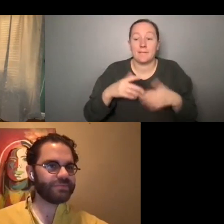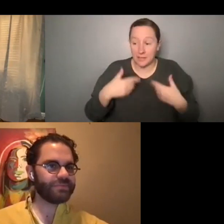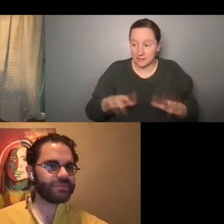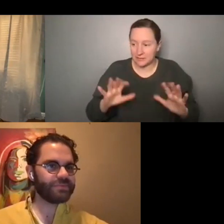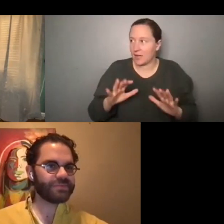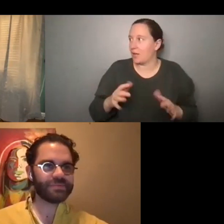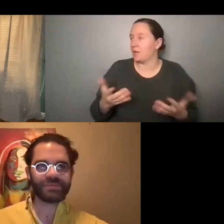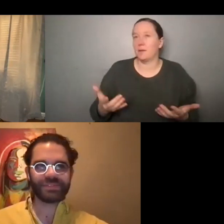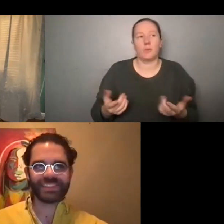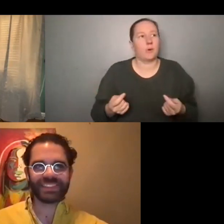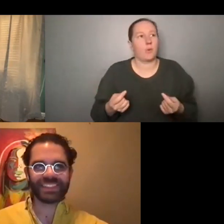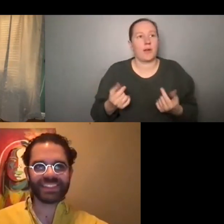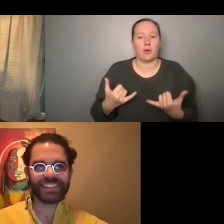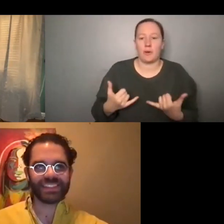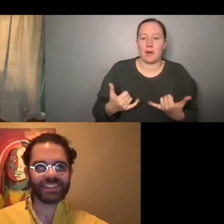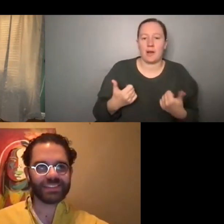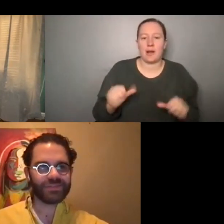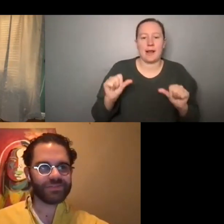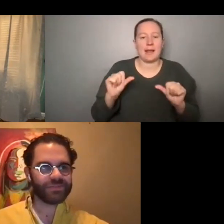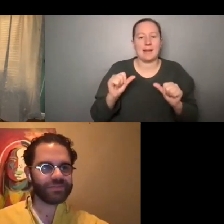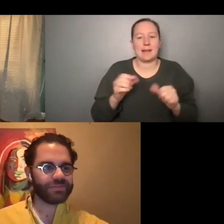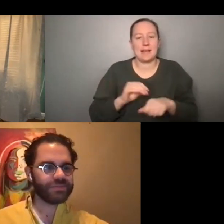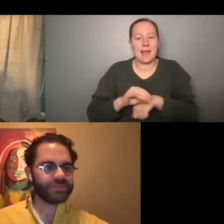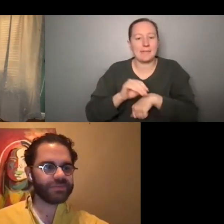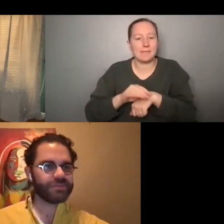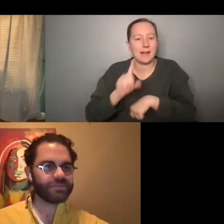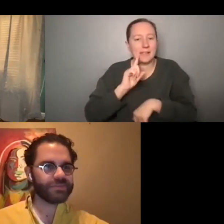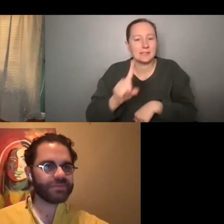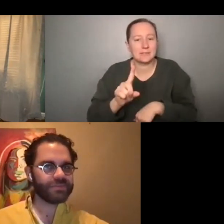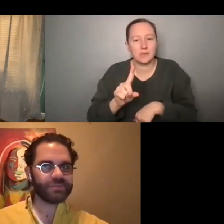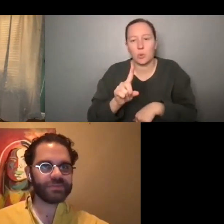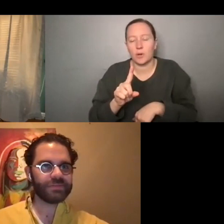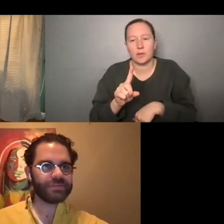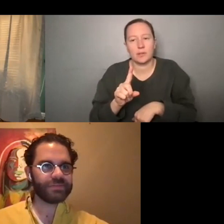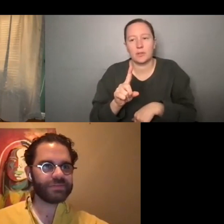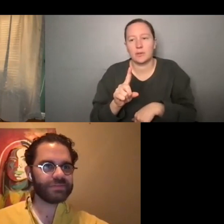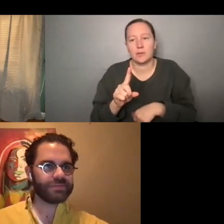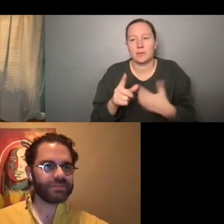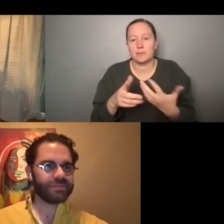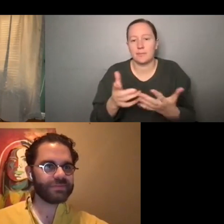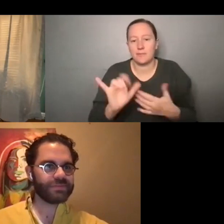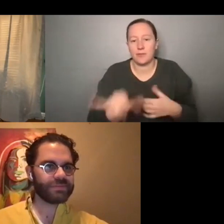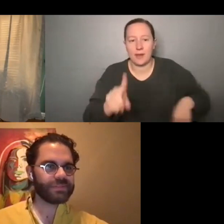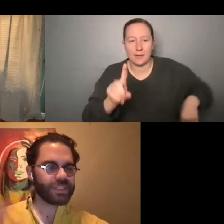now what do I do? Um, do you have any, any advice, uh, uh, or tips there?